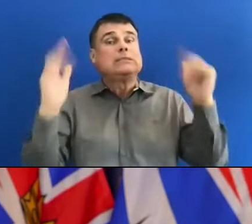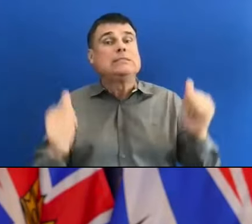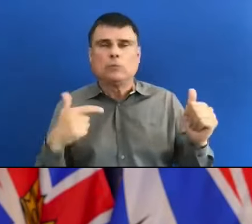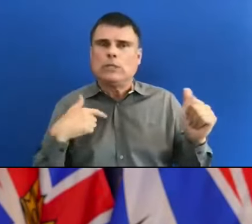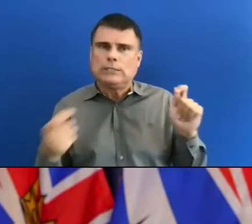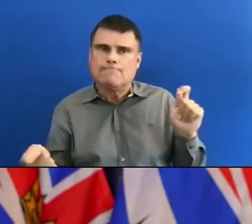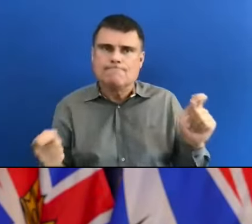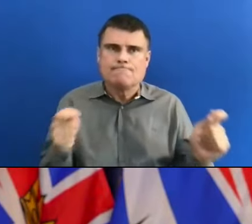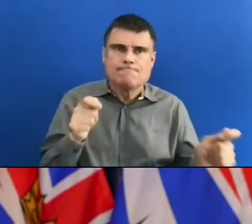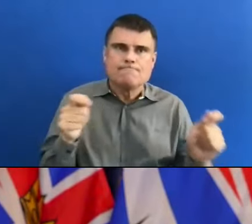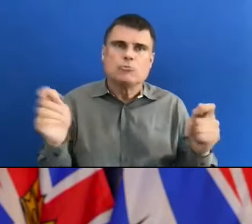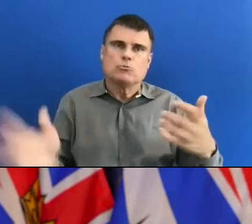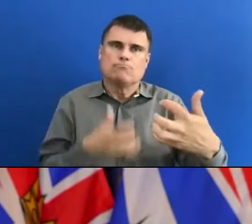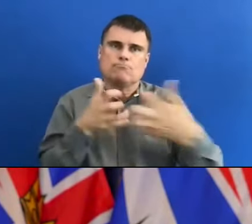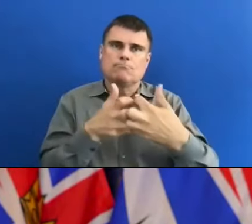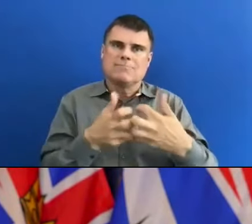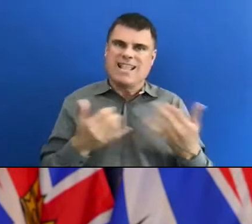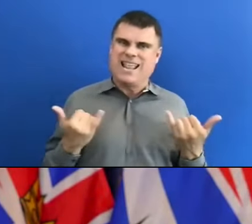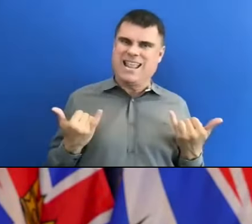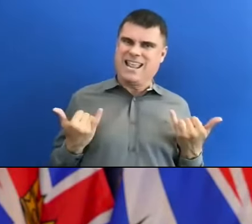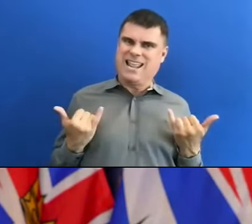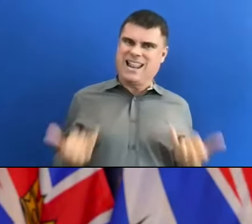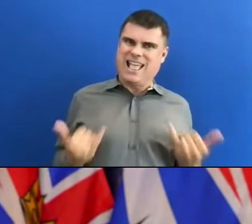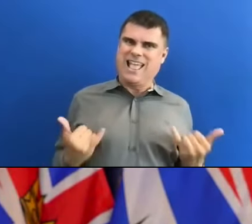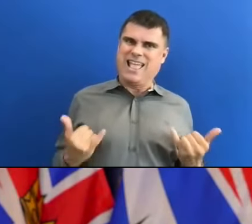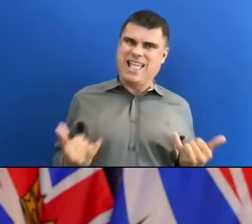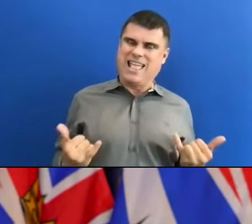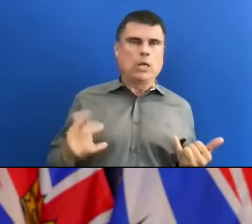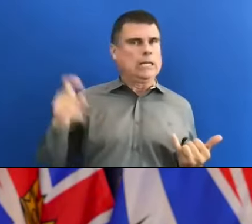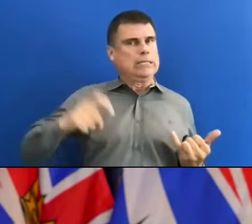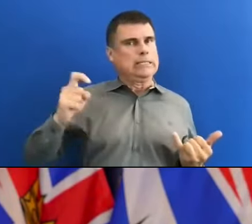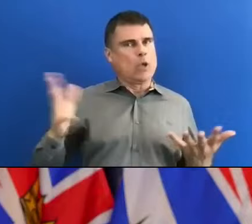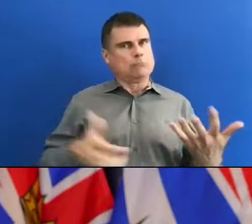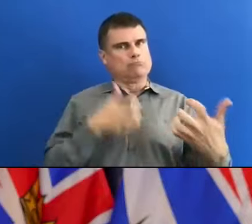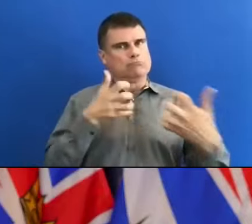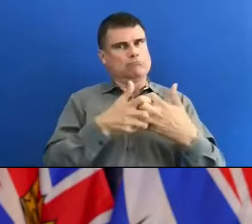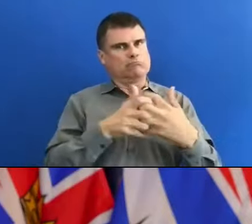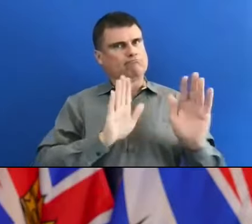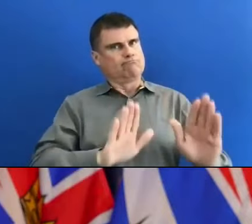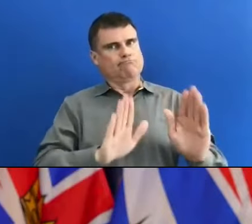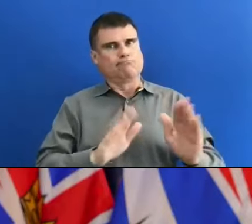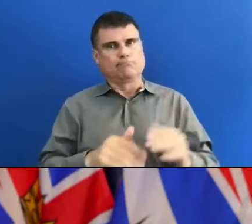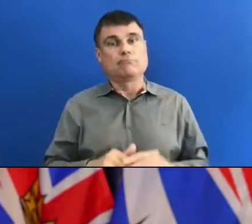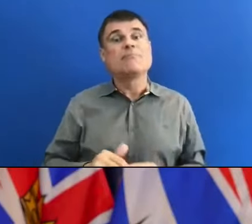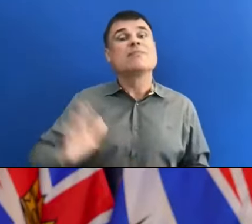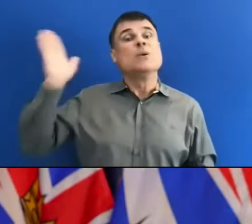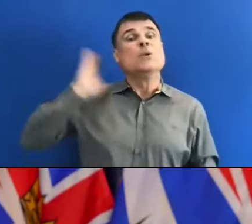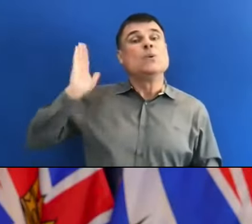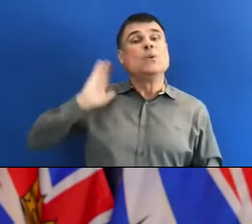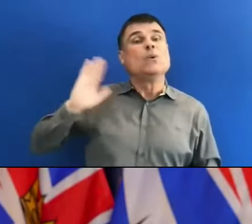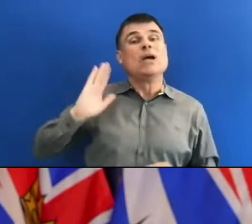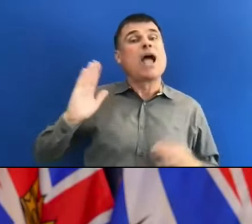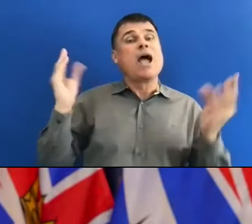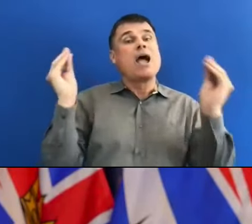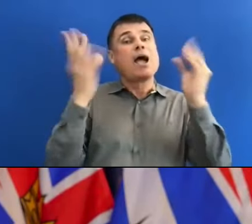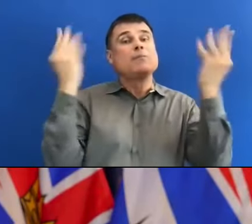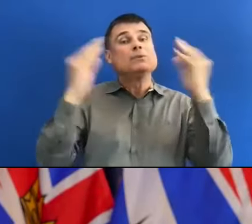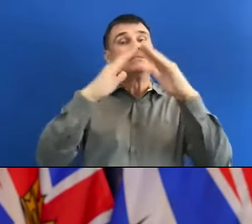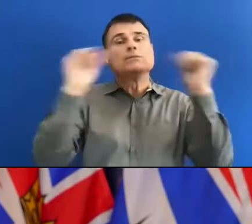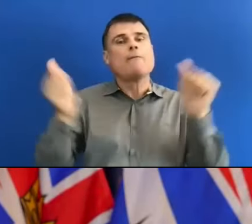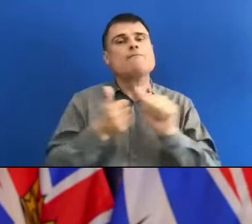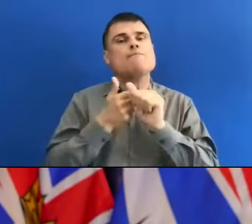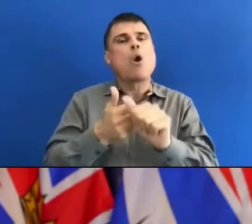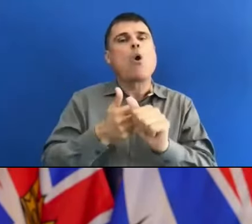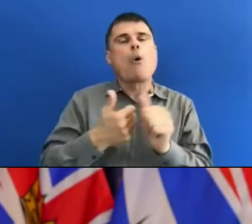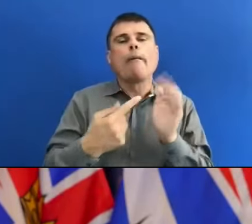of this of the 21st century. Because it was very much in structure prior to that based on a model that no longer